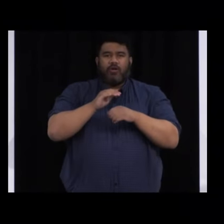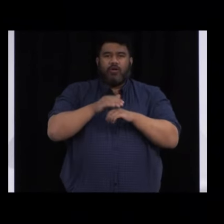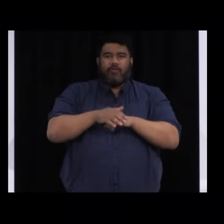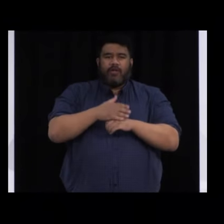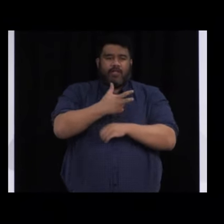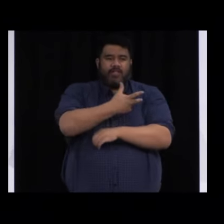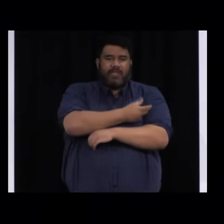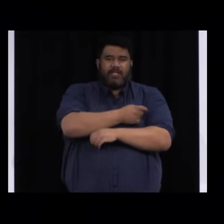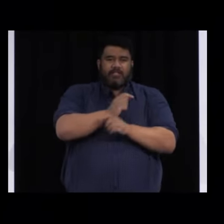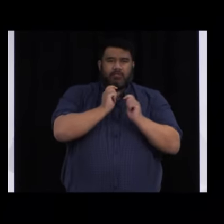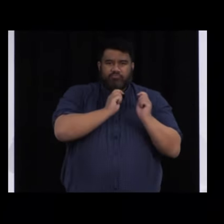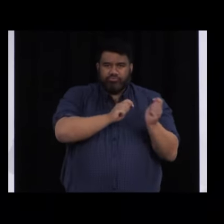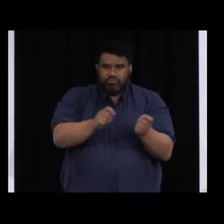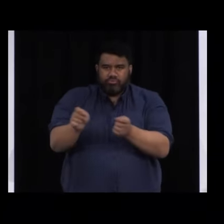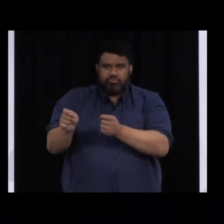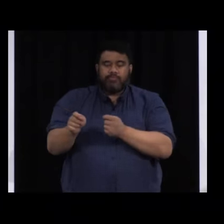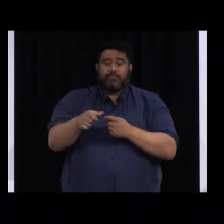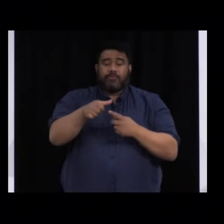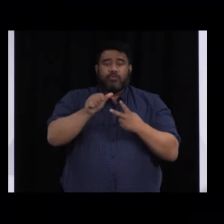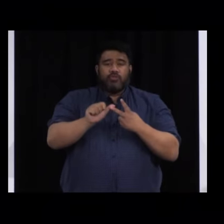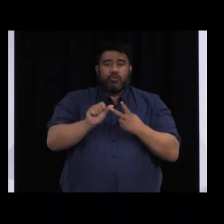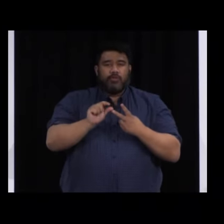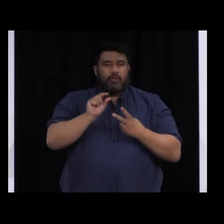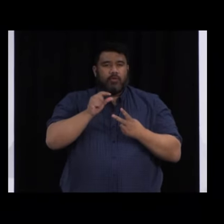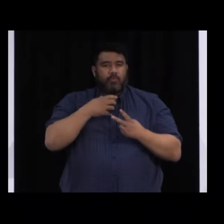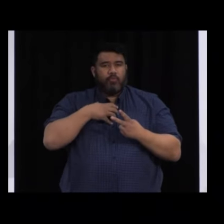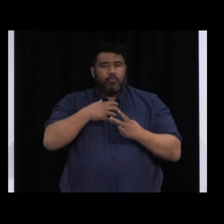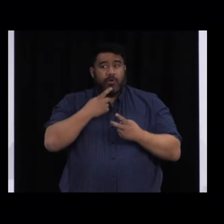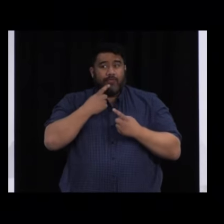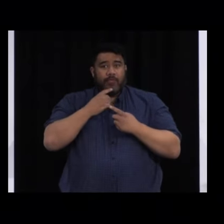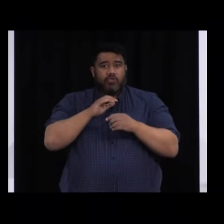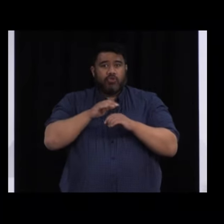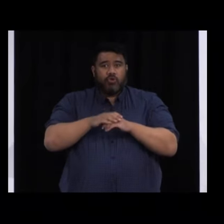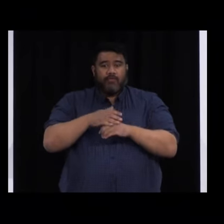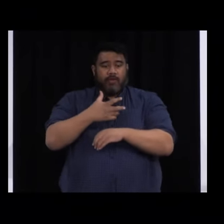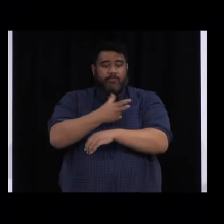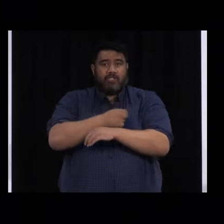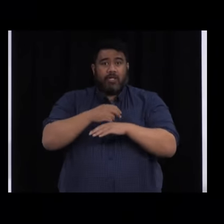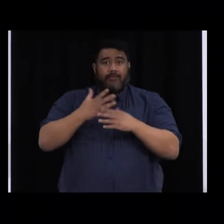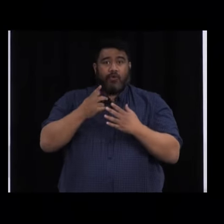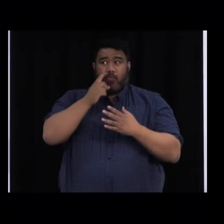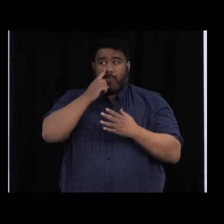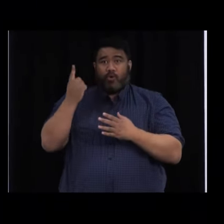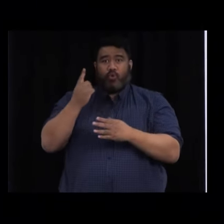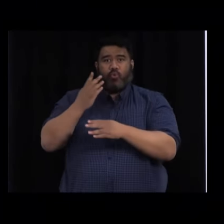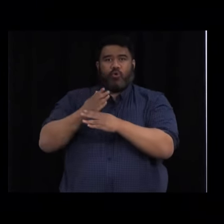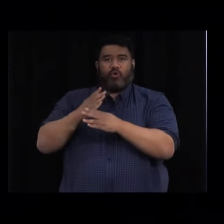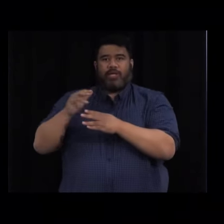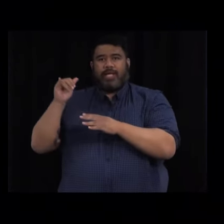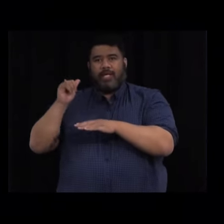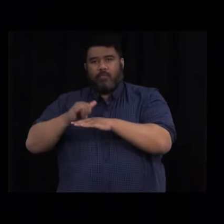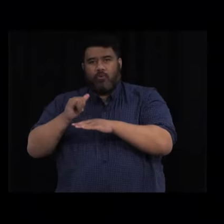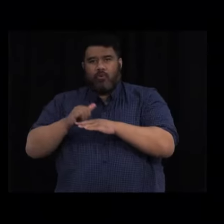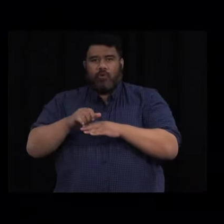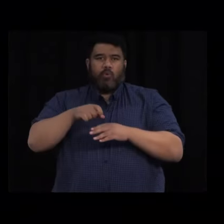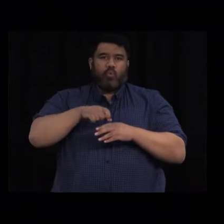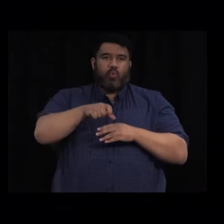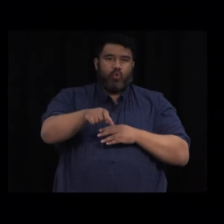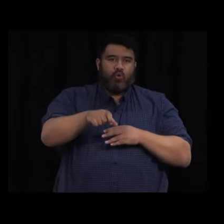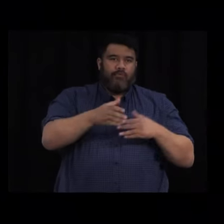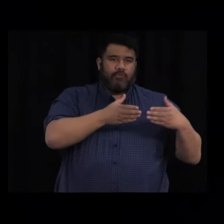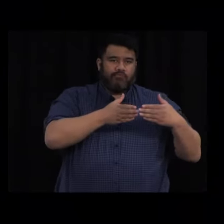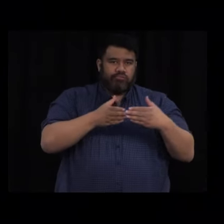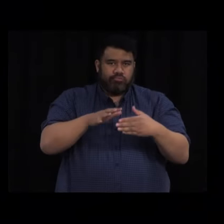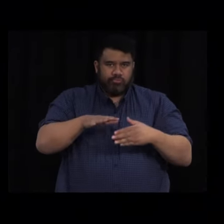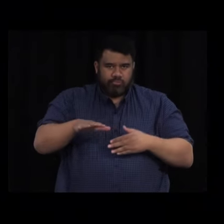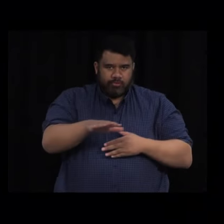on the vaccine programme for our border workers in particular, and also provide